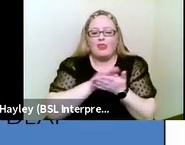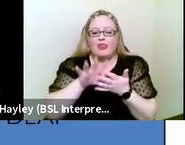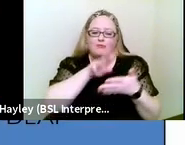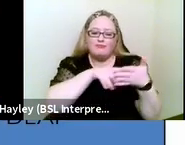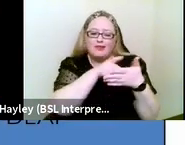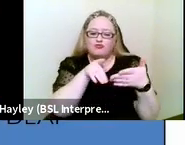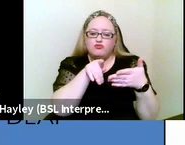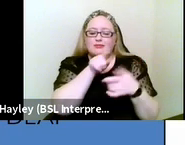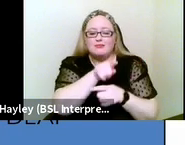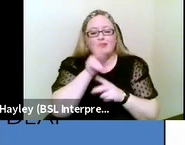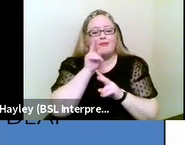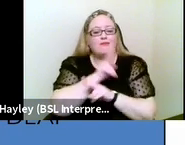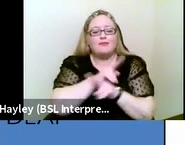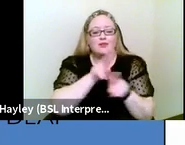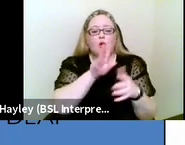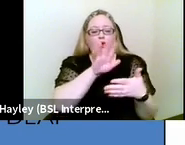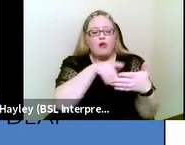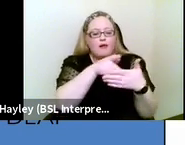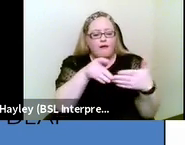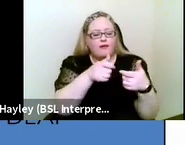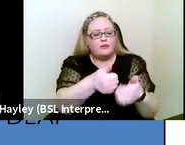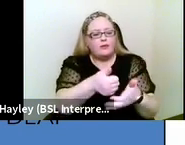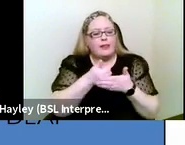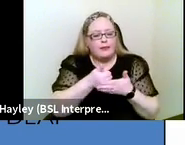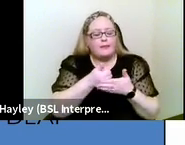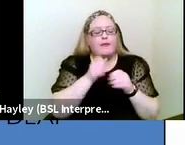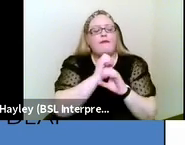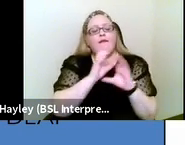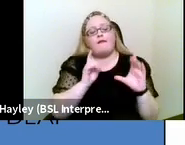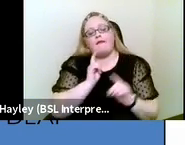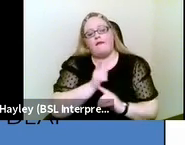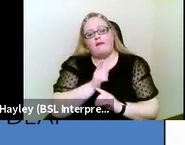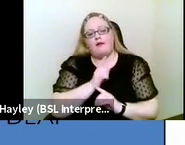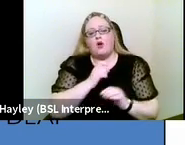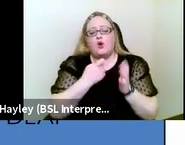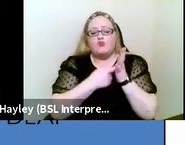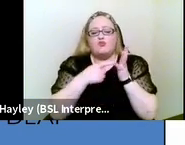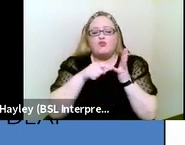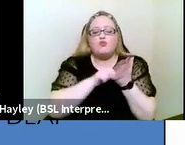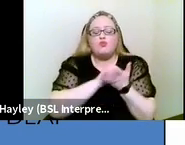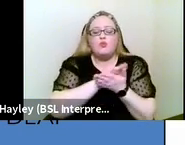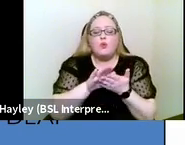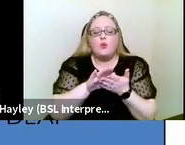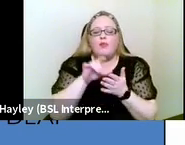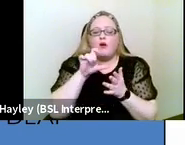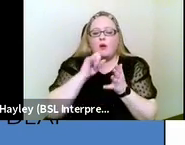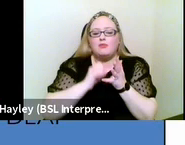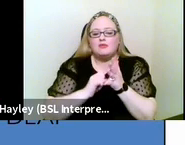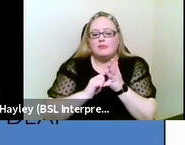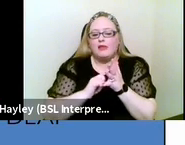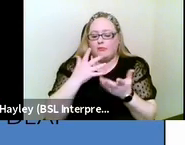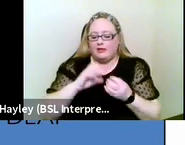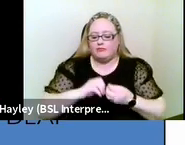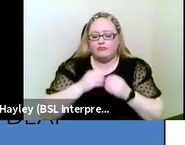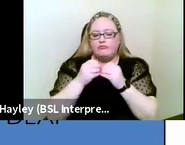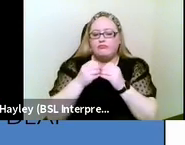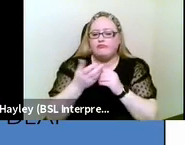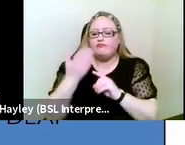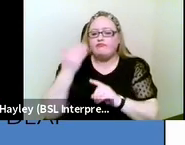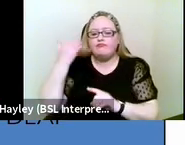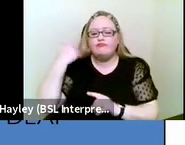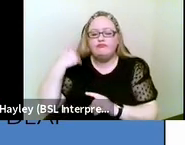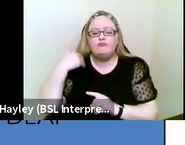visual was designed by ruth coppersmith some years ago and presented at the canadian deafblind conference